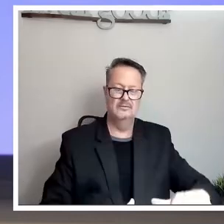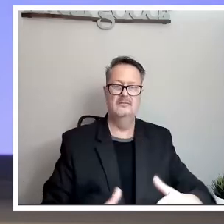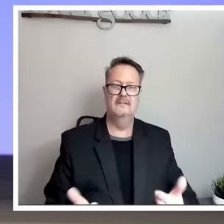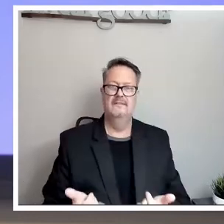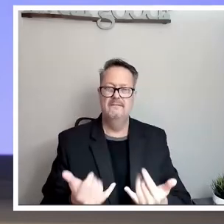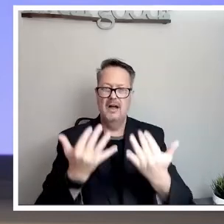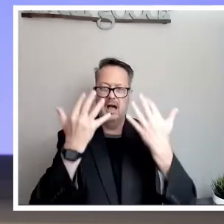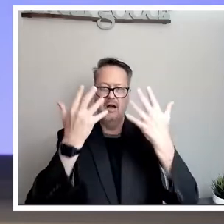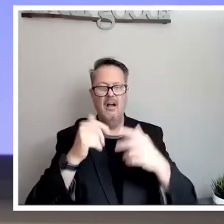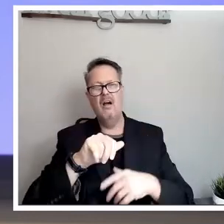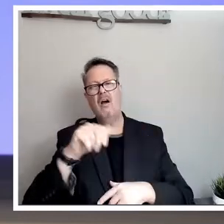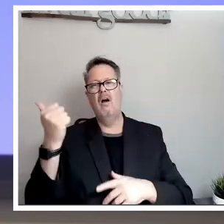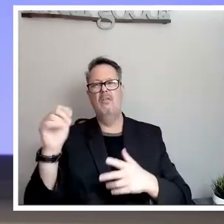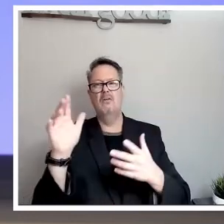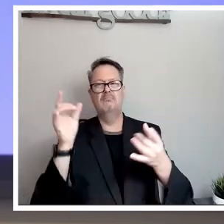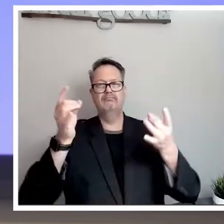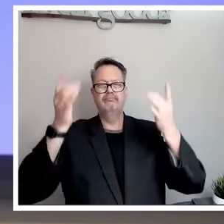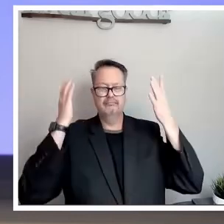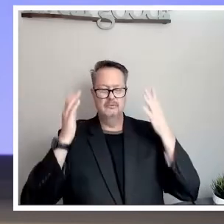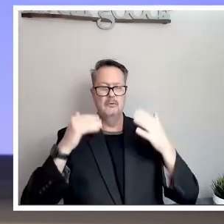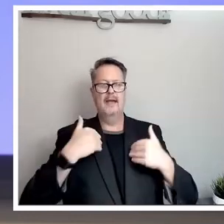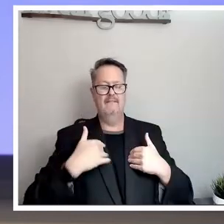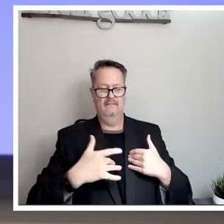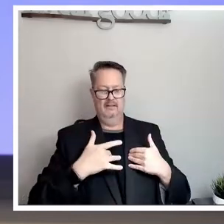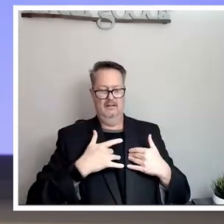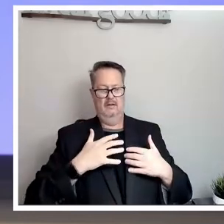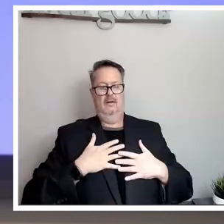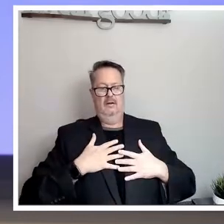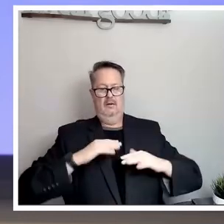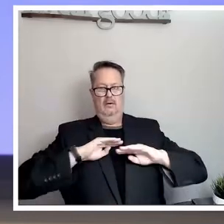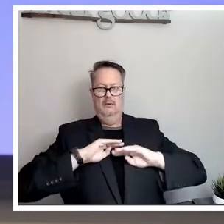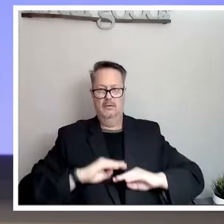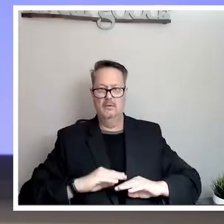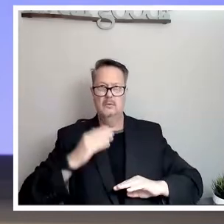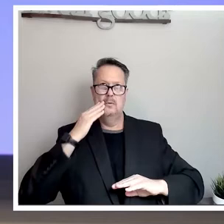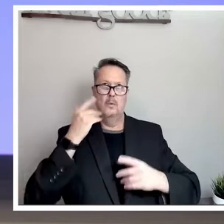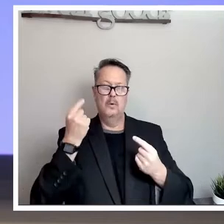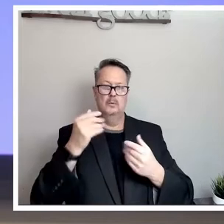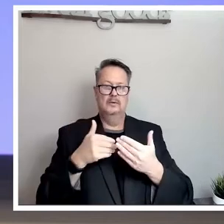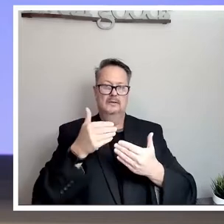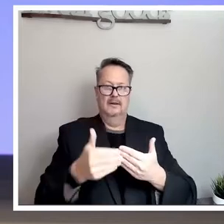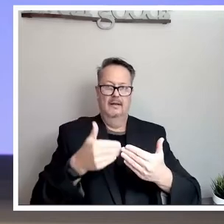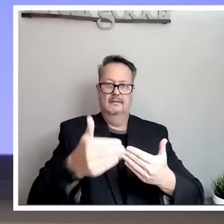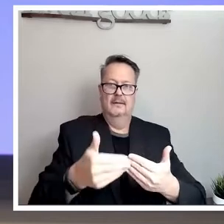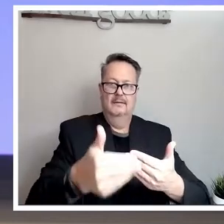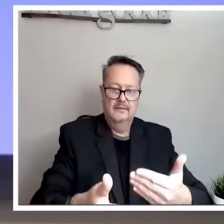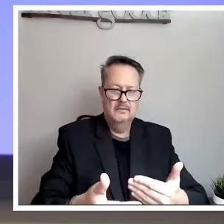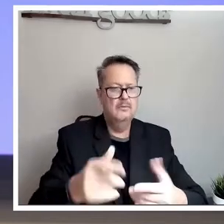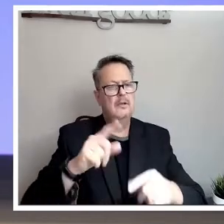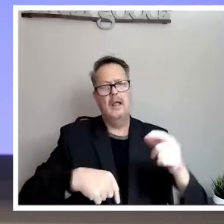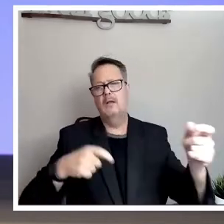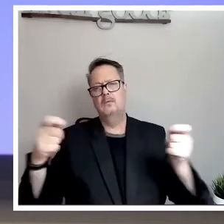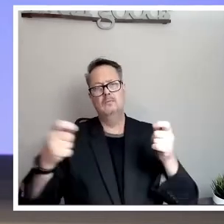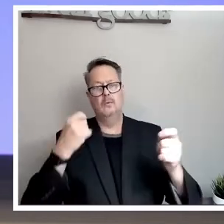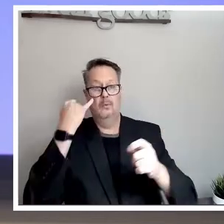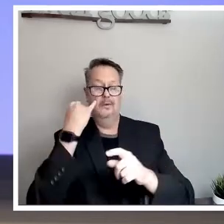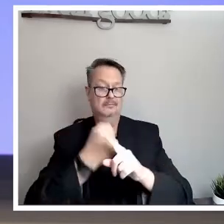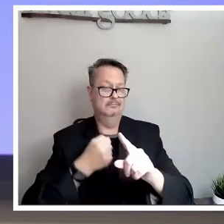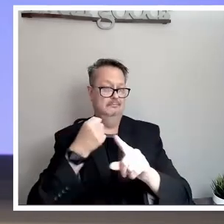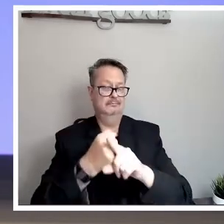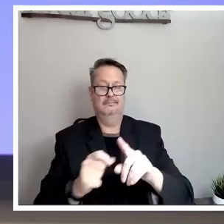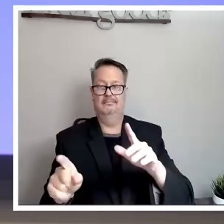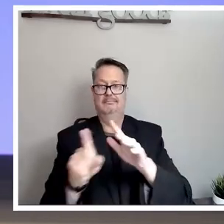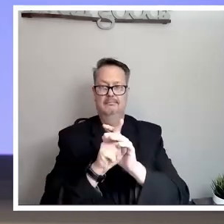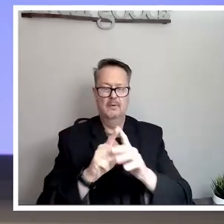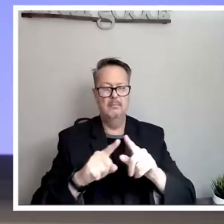have that sense of security that comes from knowing what to do next. You cannot control when disaster strikes, but you can know what